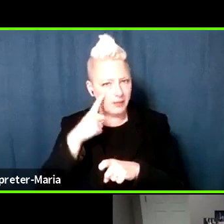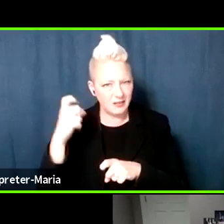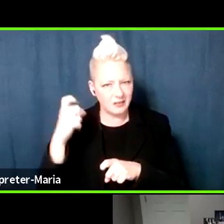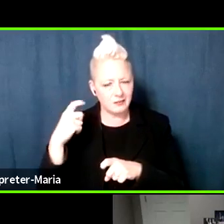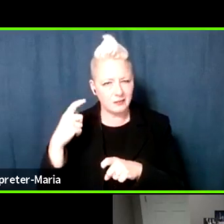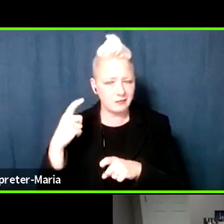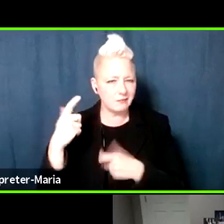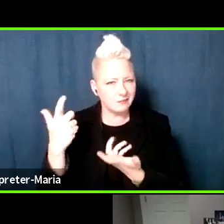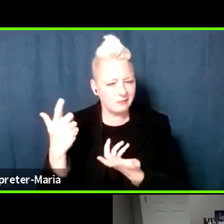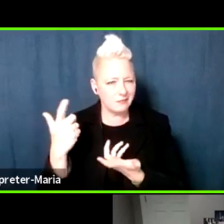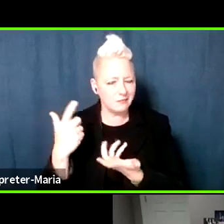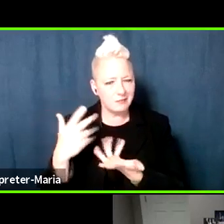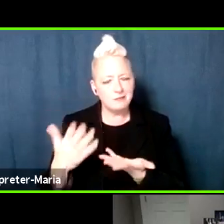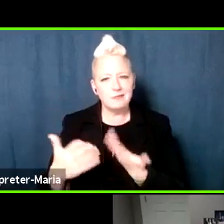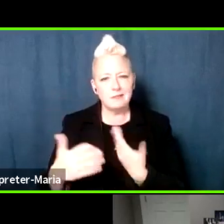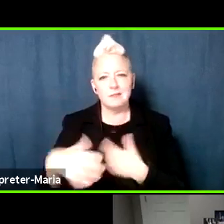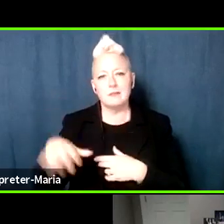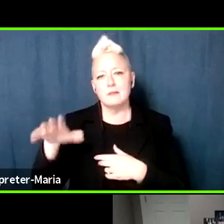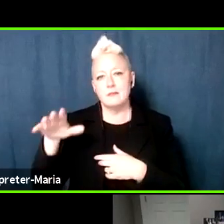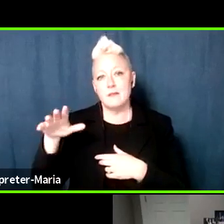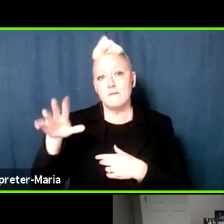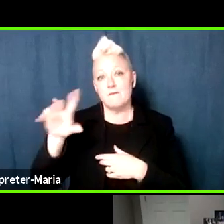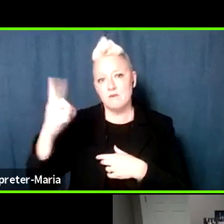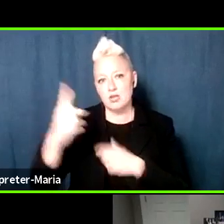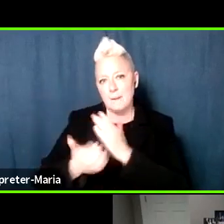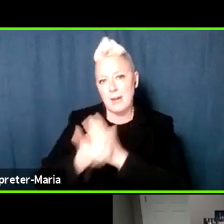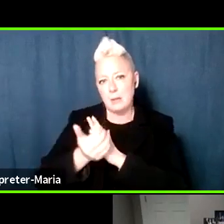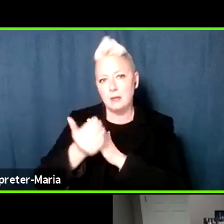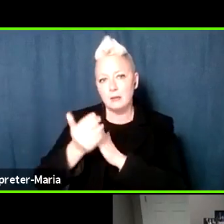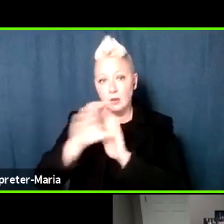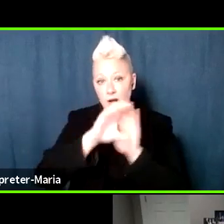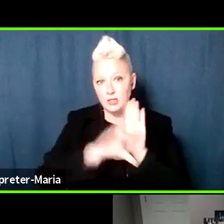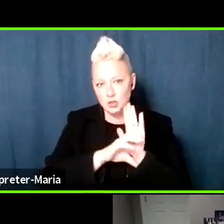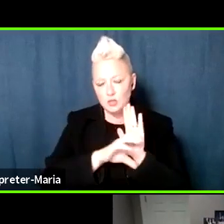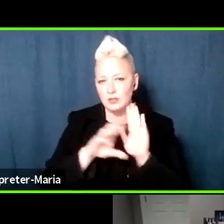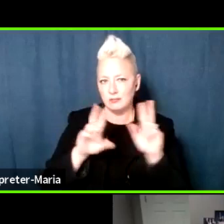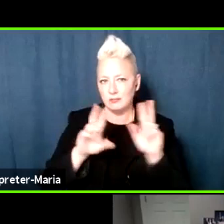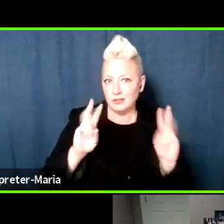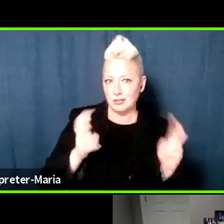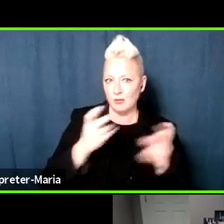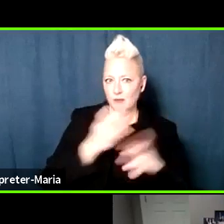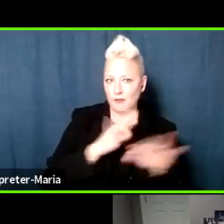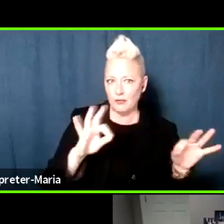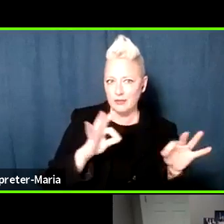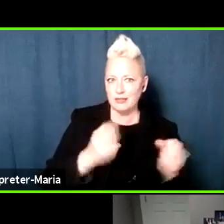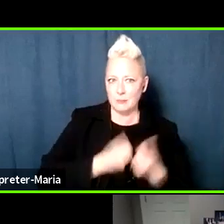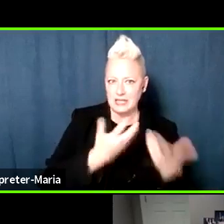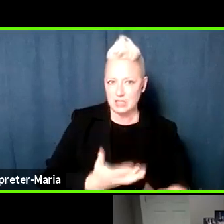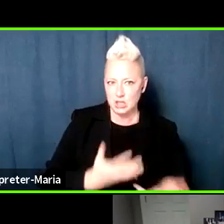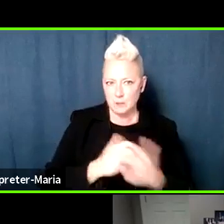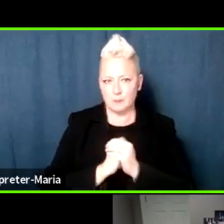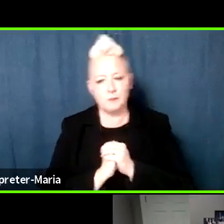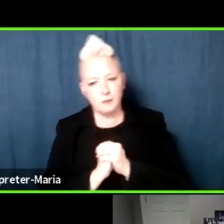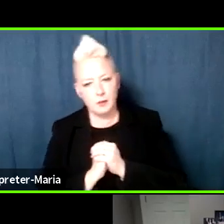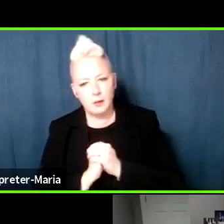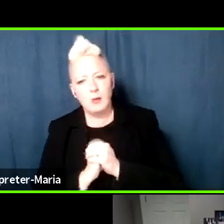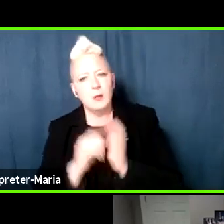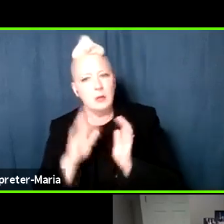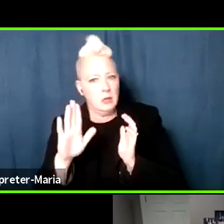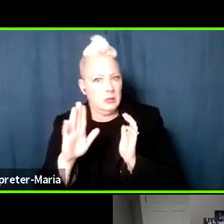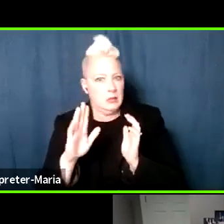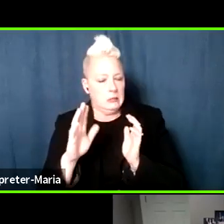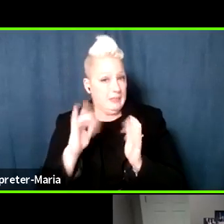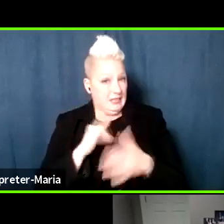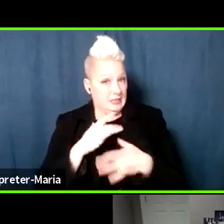issues involved with speech? You know, that, that is a interesting question, Shelley. And I think maybe Scott might have the best background